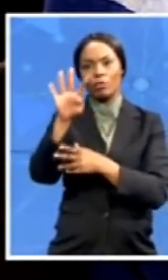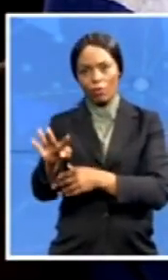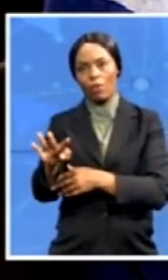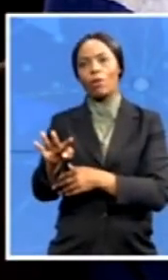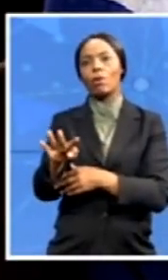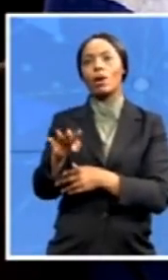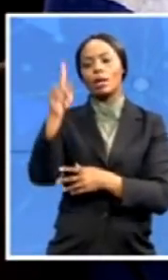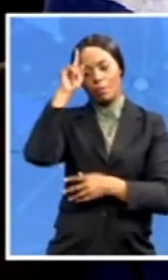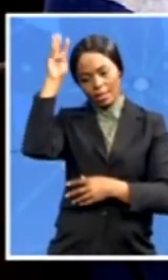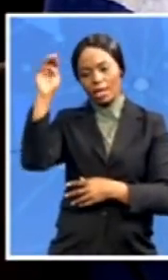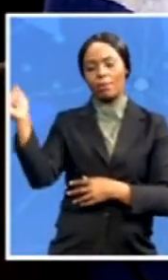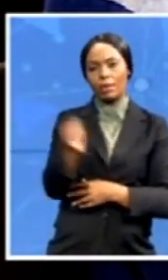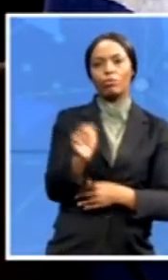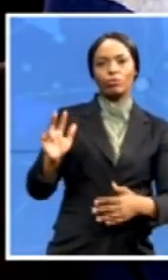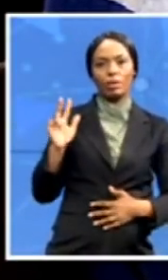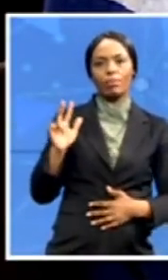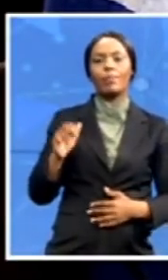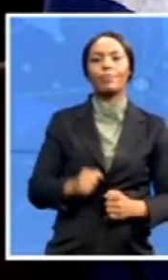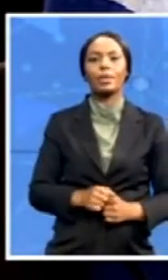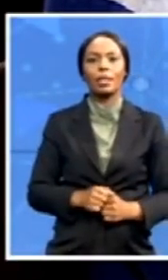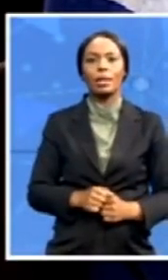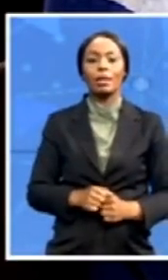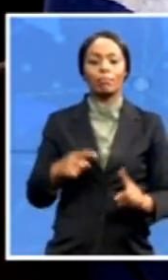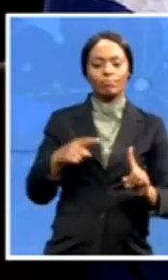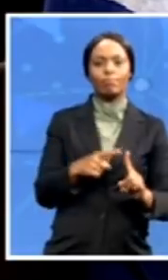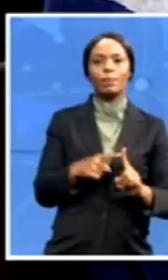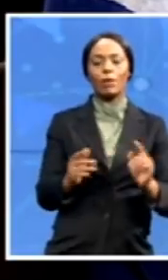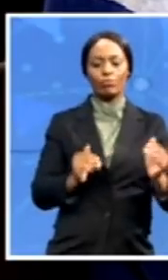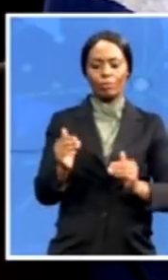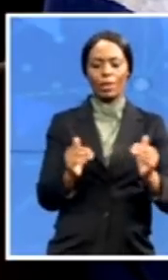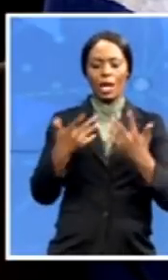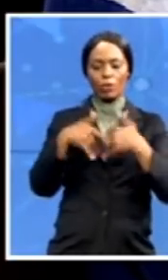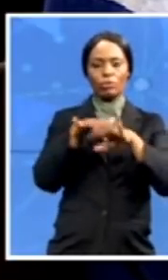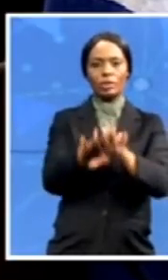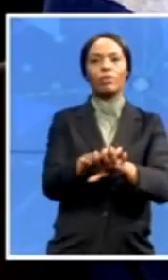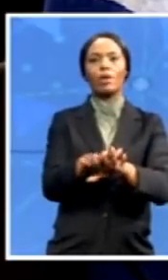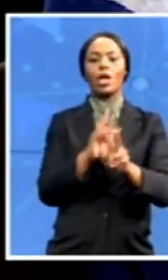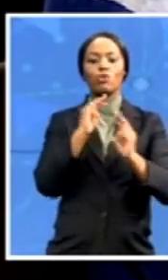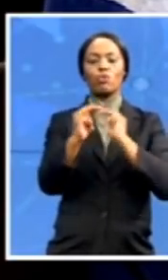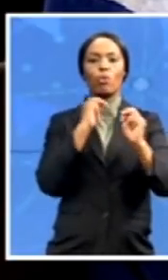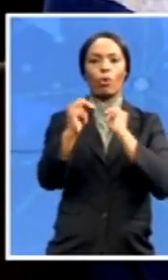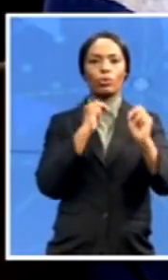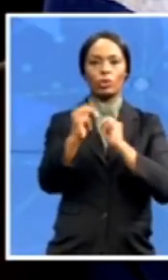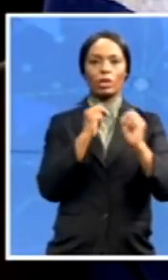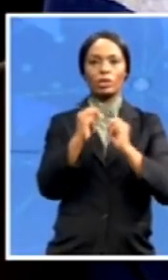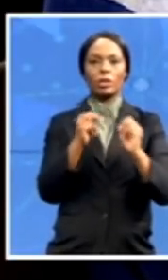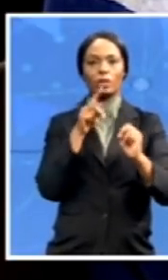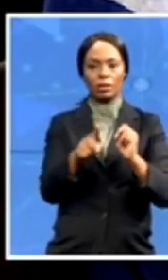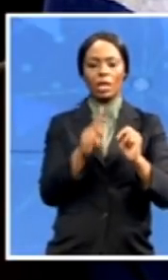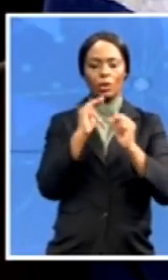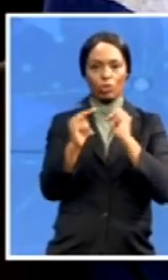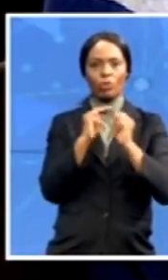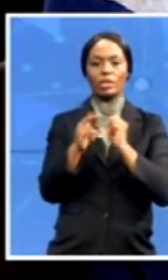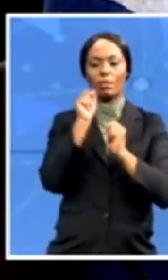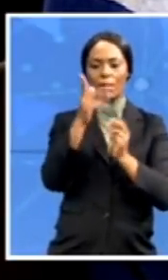and co-managed the inclusive negotiations that led to the dismantling of apartheid and the adoption of